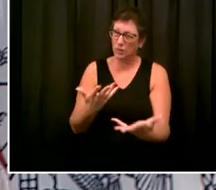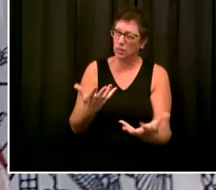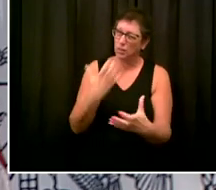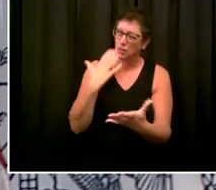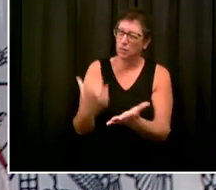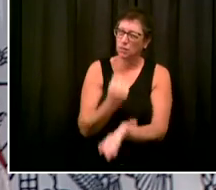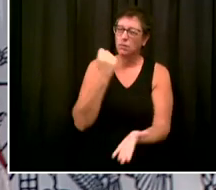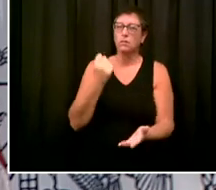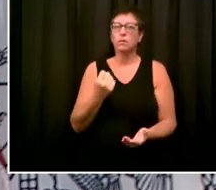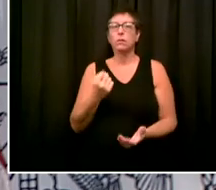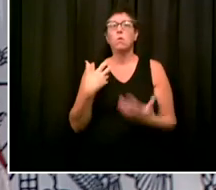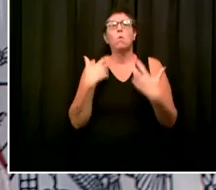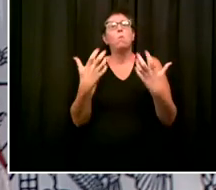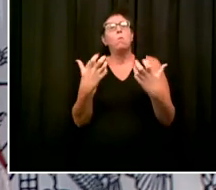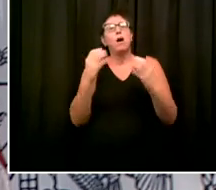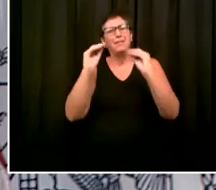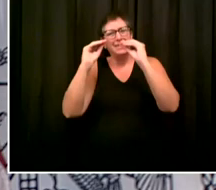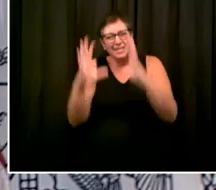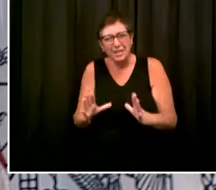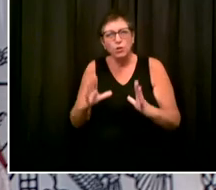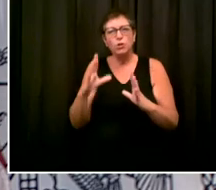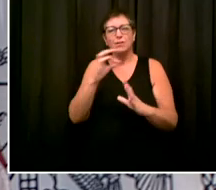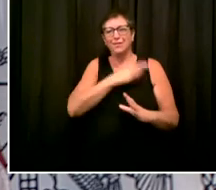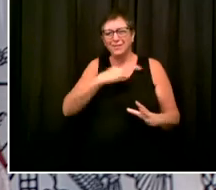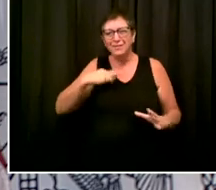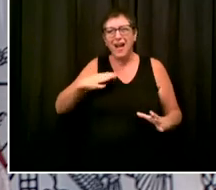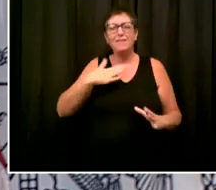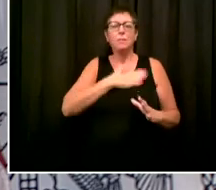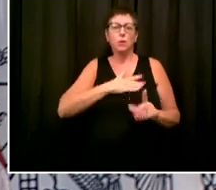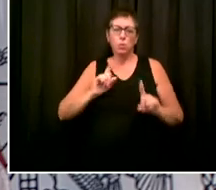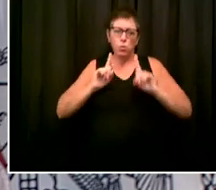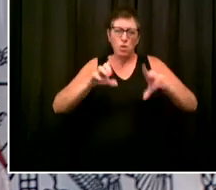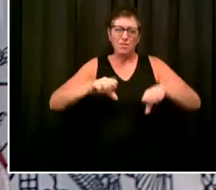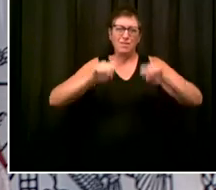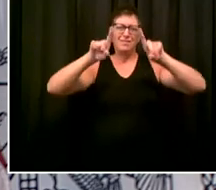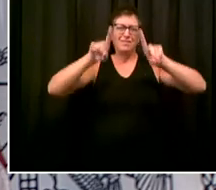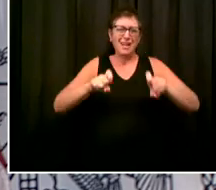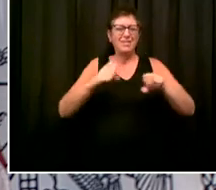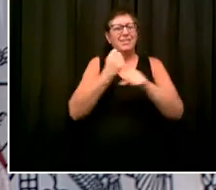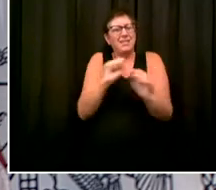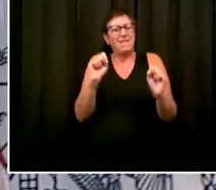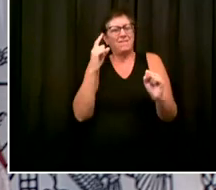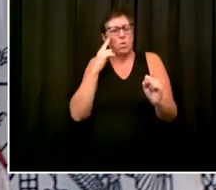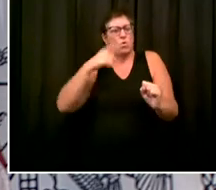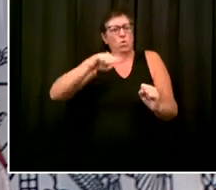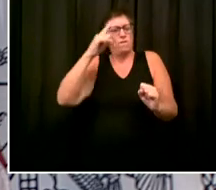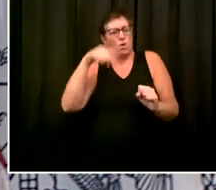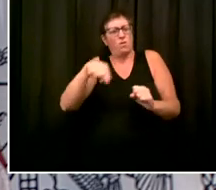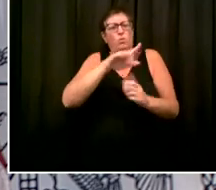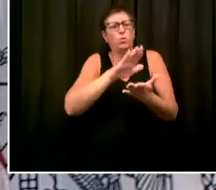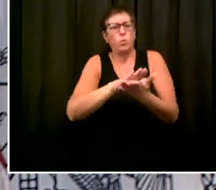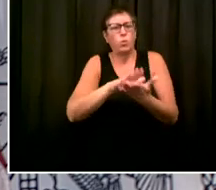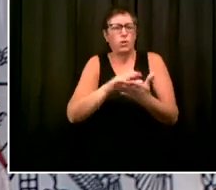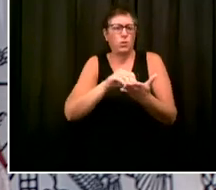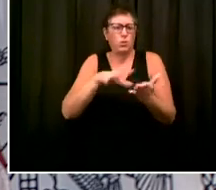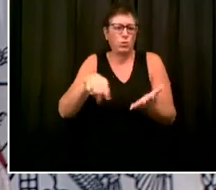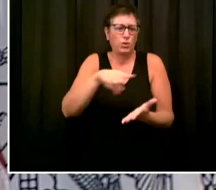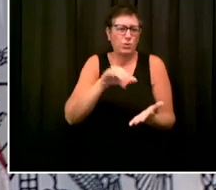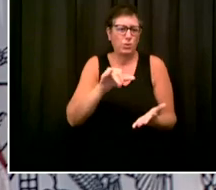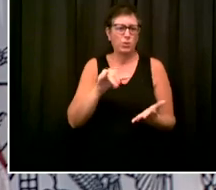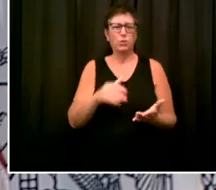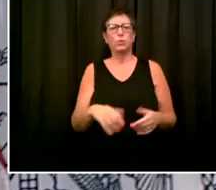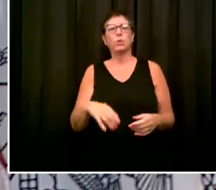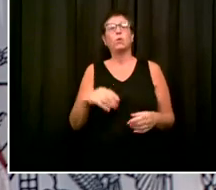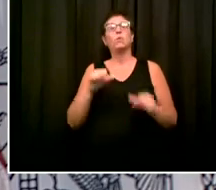tested. We want the maximum number of kids to get tested. And the best way to do that is to keep encouraging it and giving out that message that it's available and free.